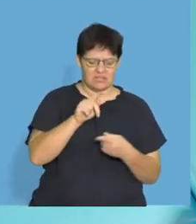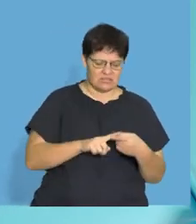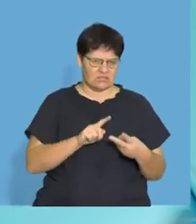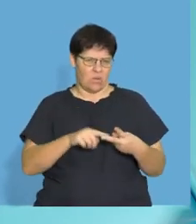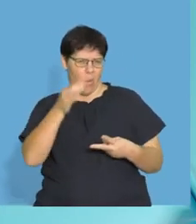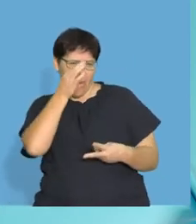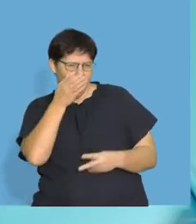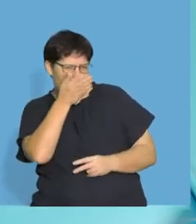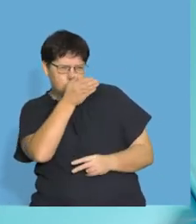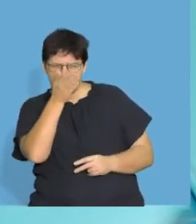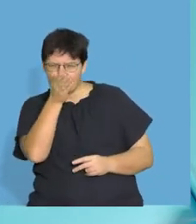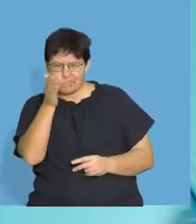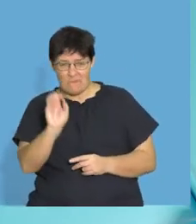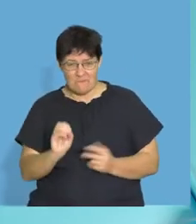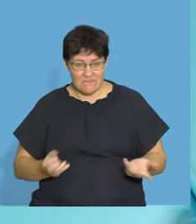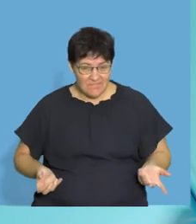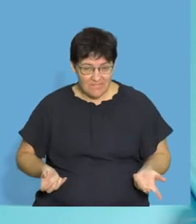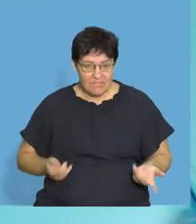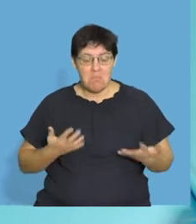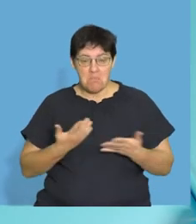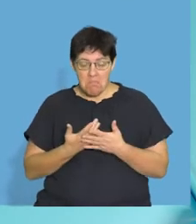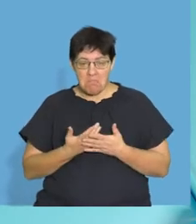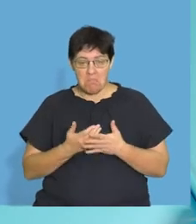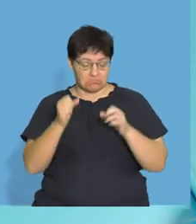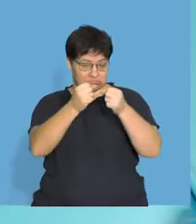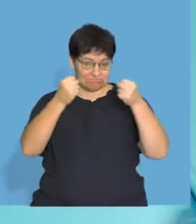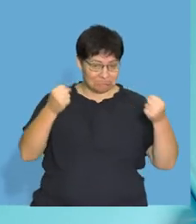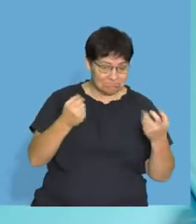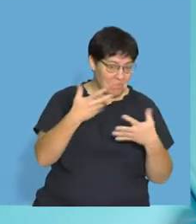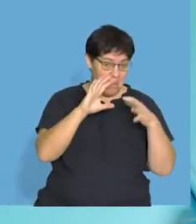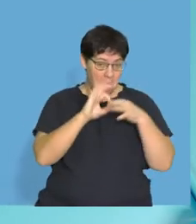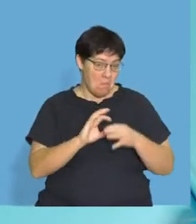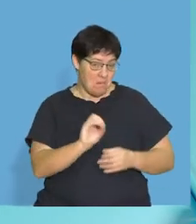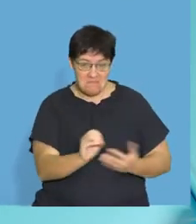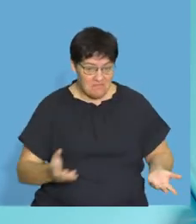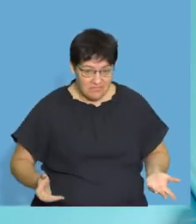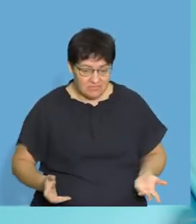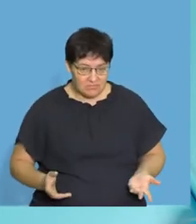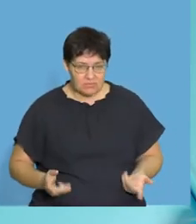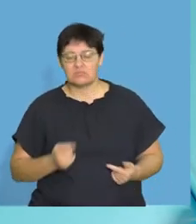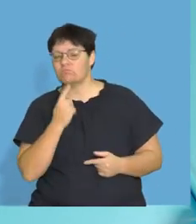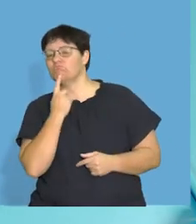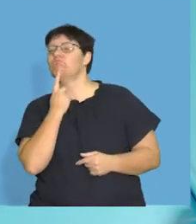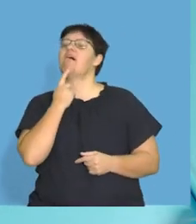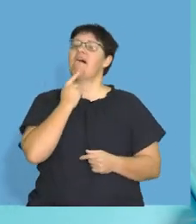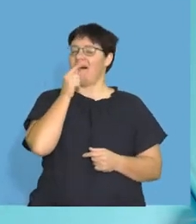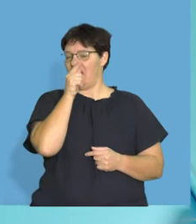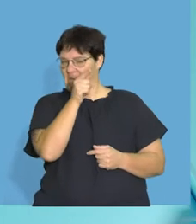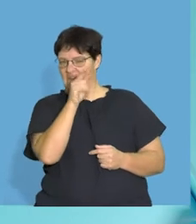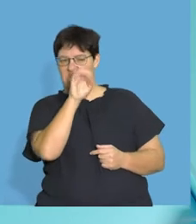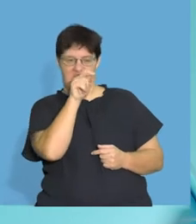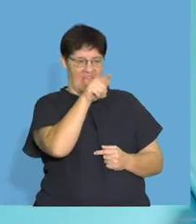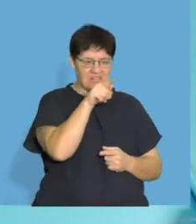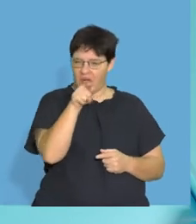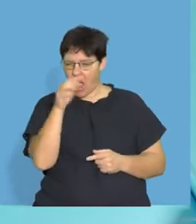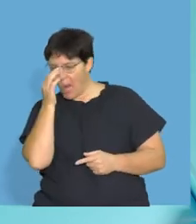have in the fridge, right? Maybe or in your counter or somewhere in your house, right? Did you go and have a peek and see, oh, this is a fat,